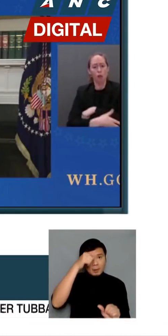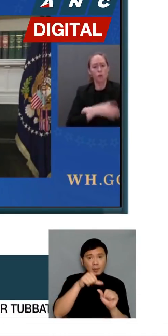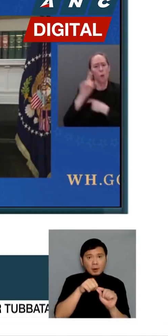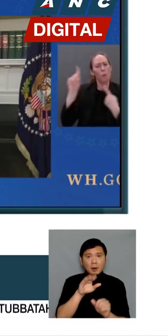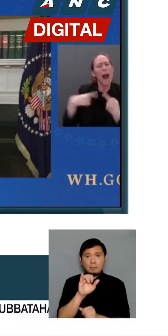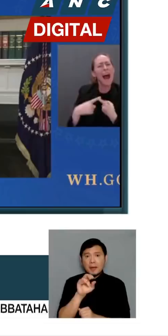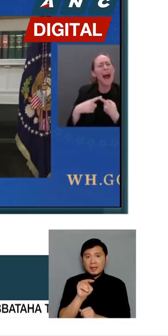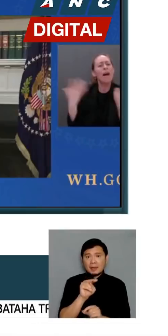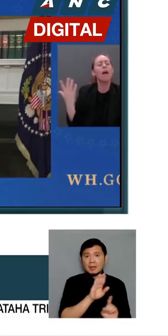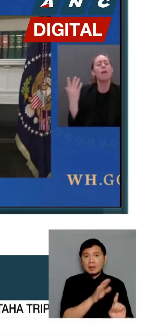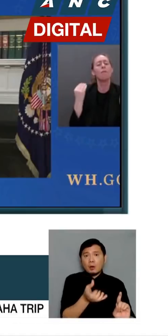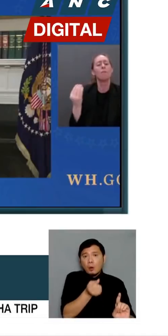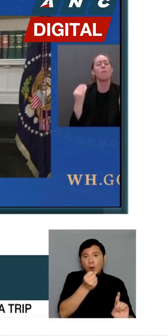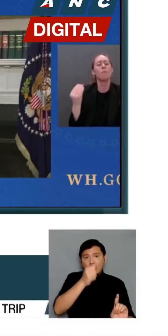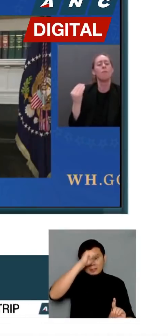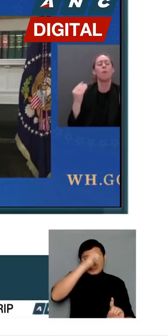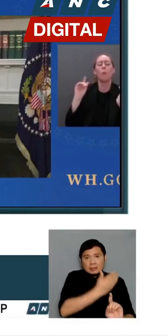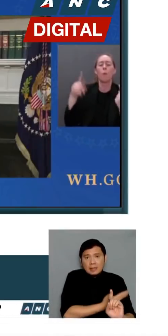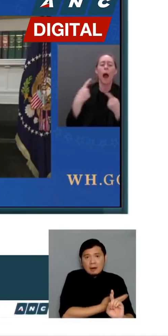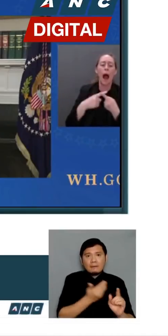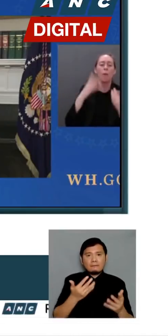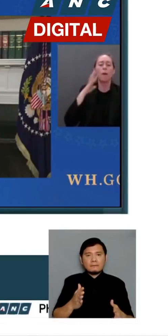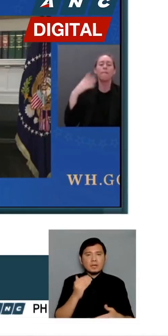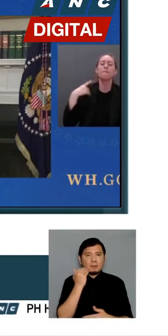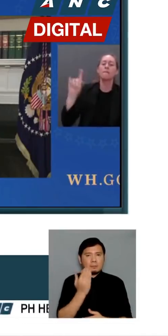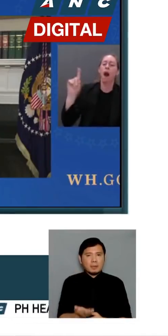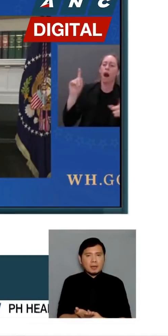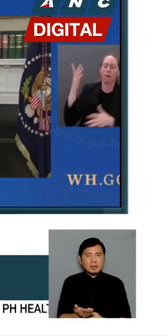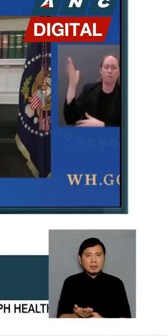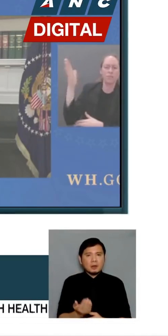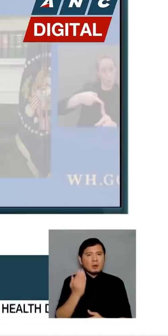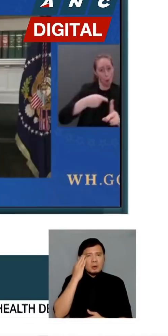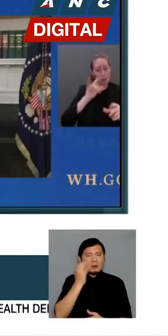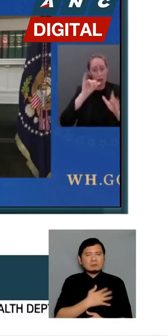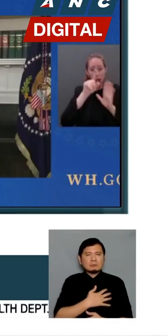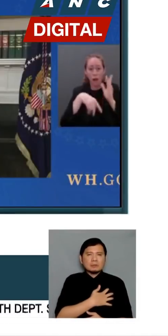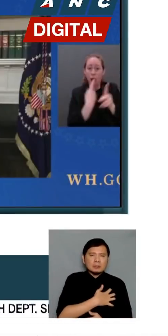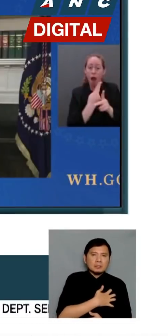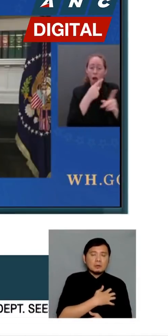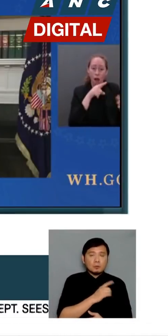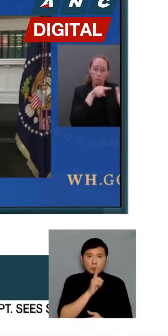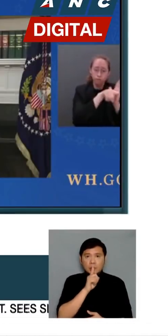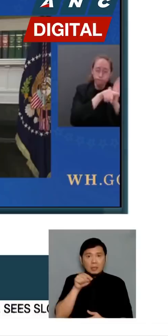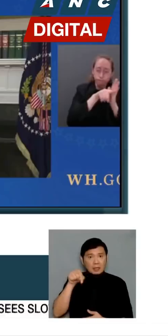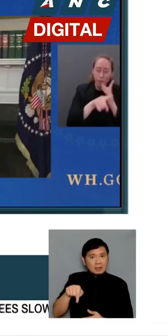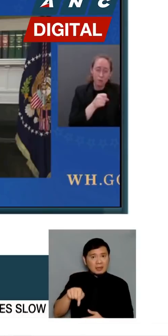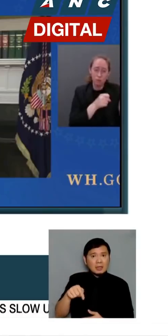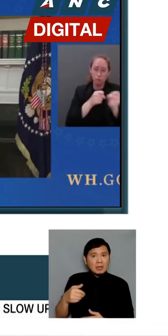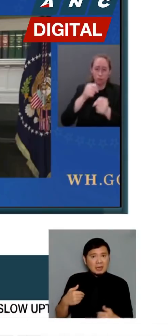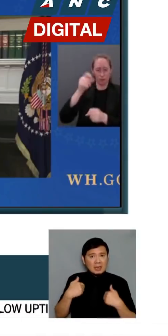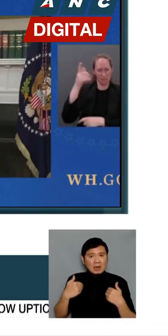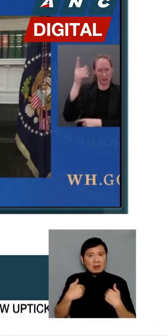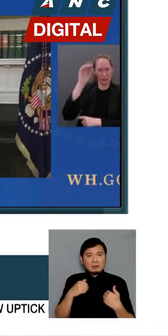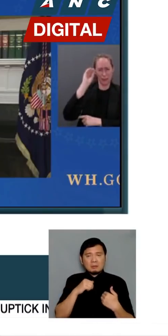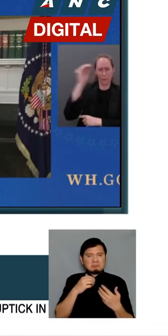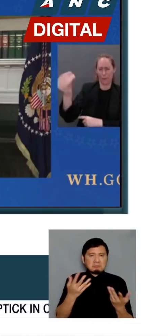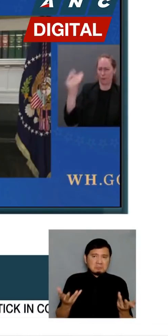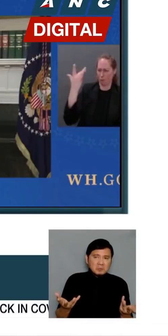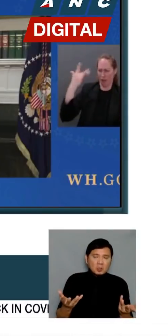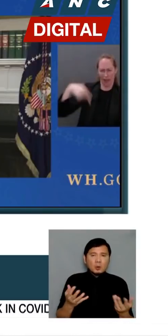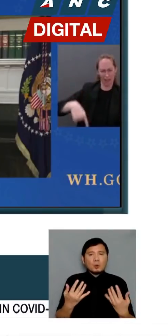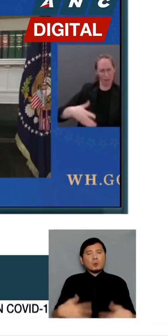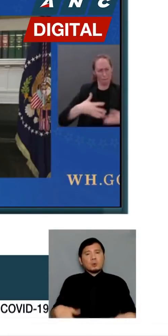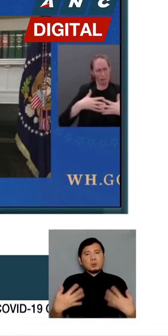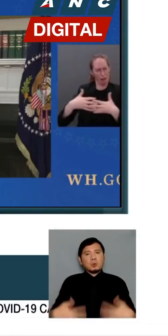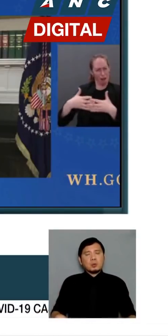has lost a son, right? So he knows the pain of losing a child, although not that young. And you can see how he was grieving with